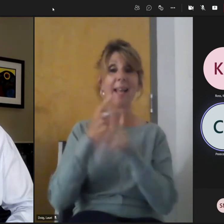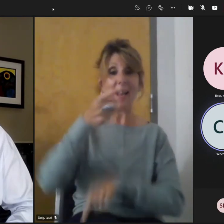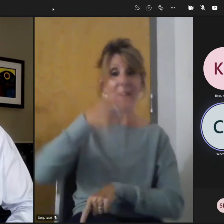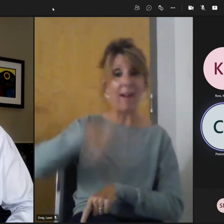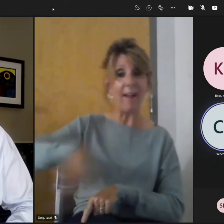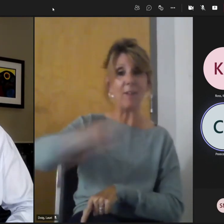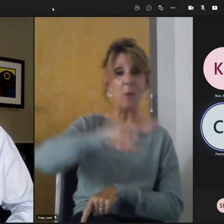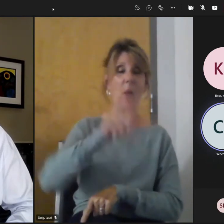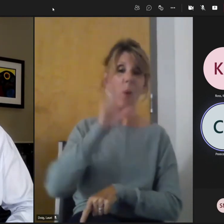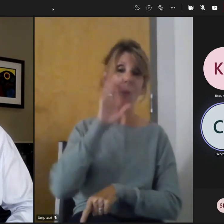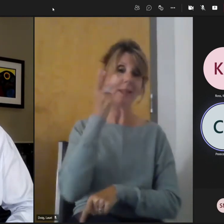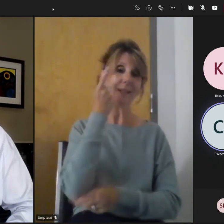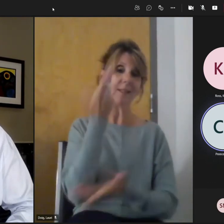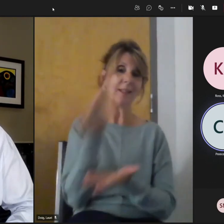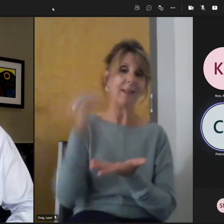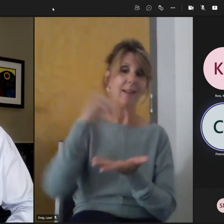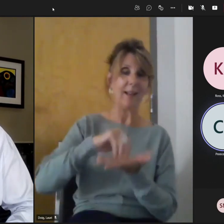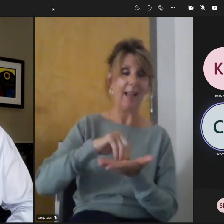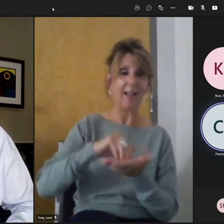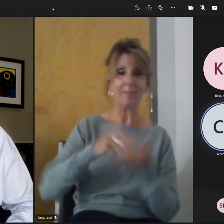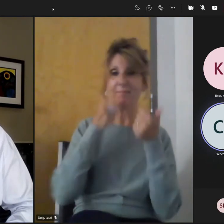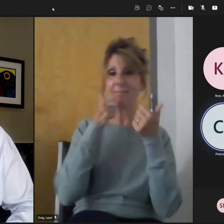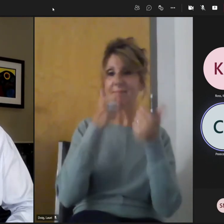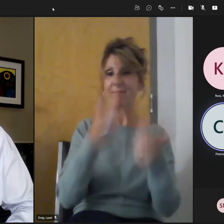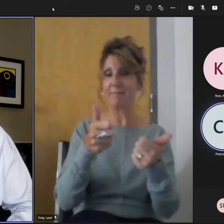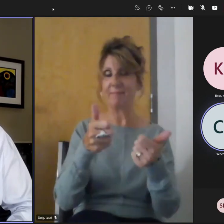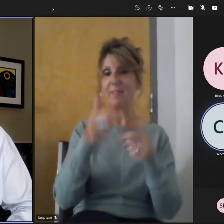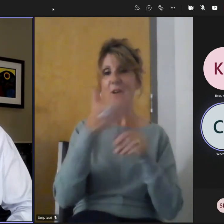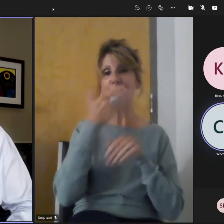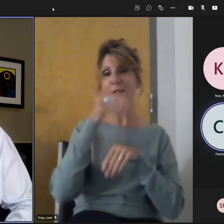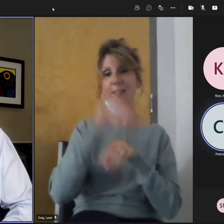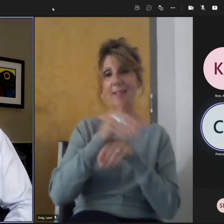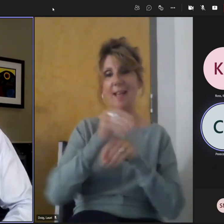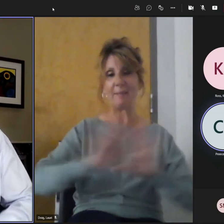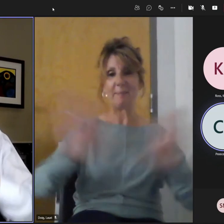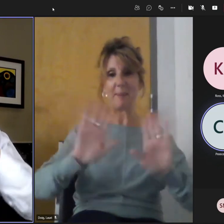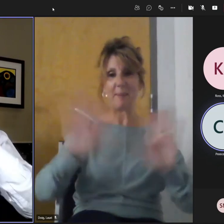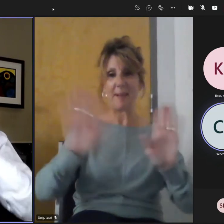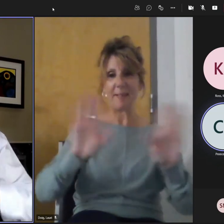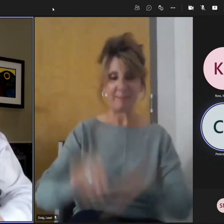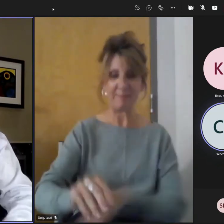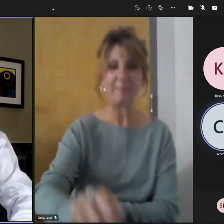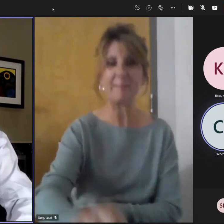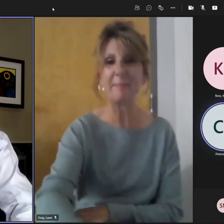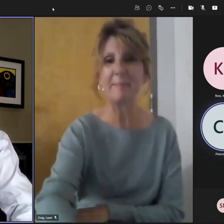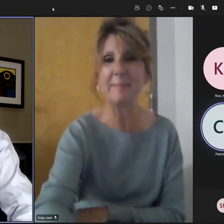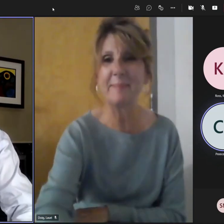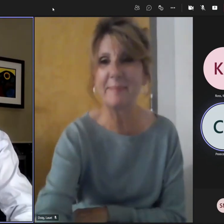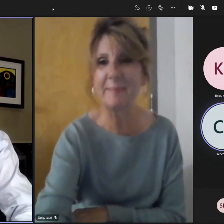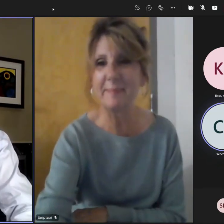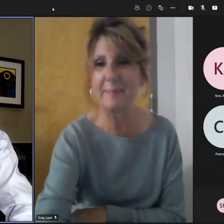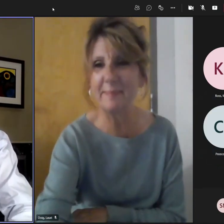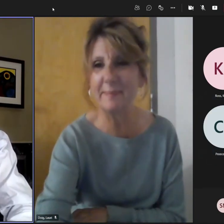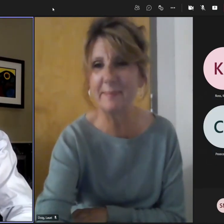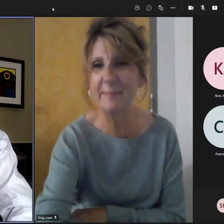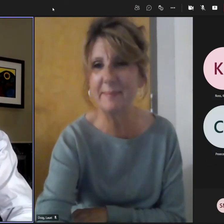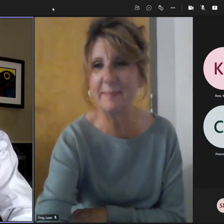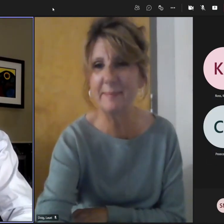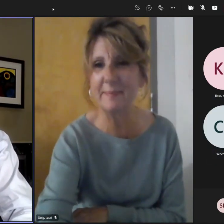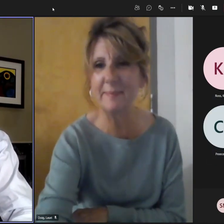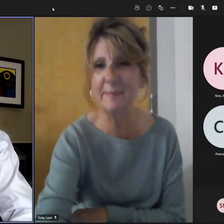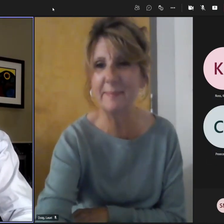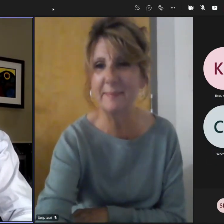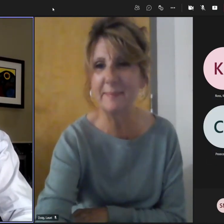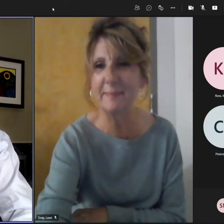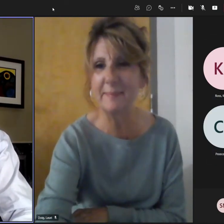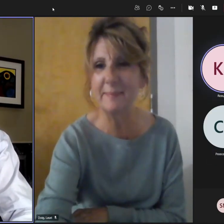be in touch. And have a great night. Bye-bye. Bye-bye. Thanks a lot. Thank you.